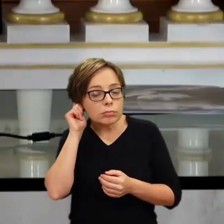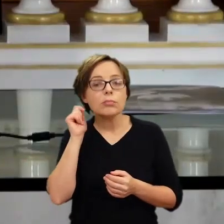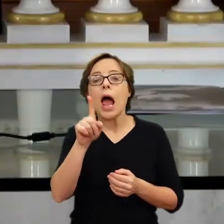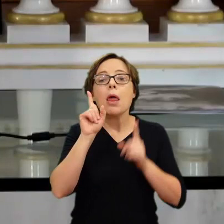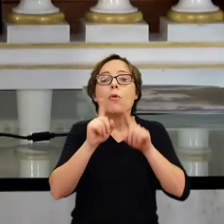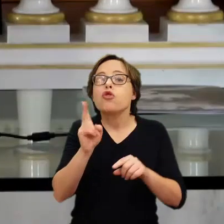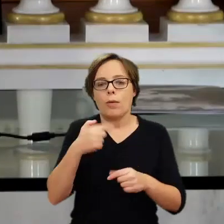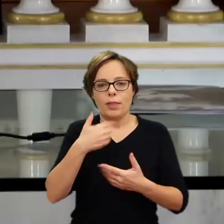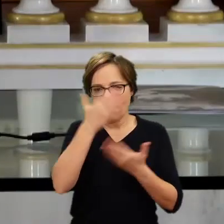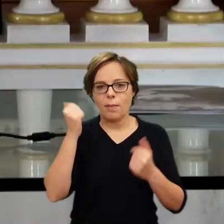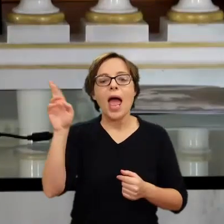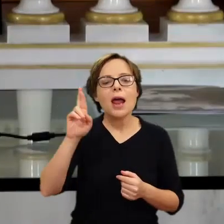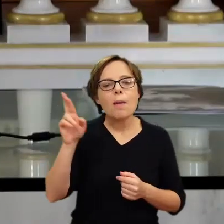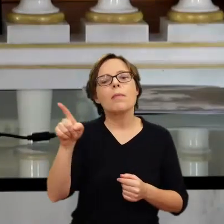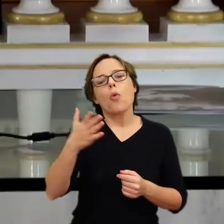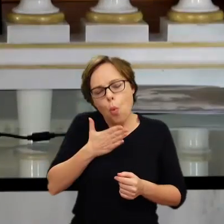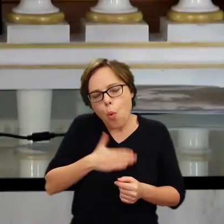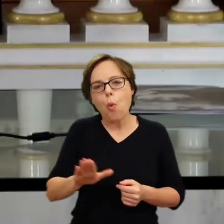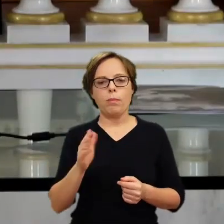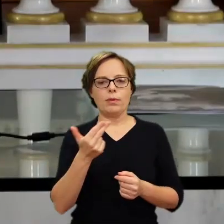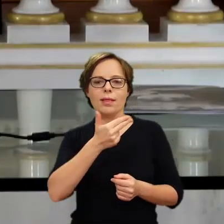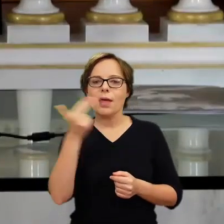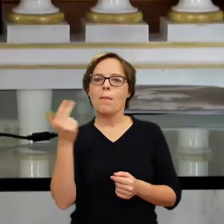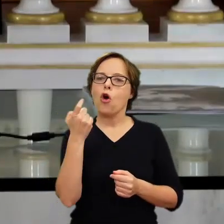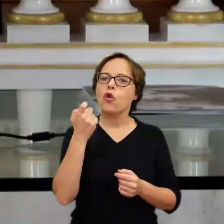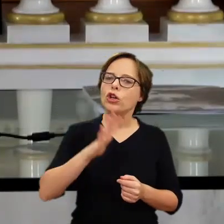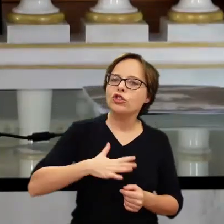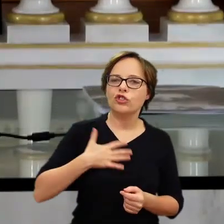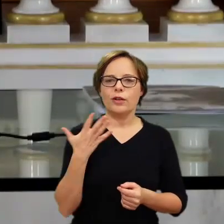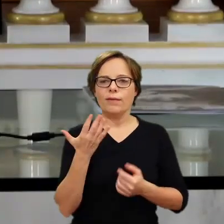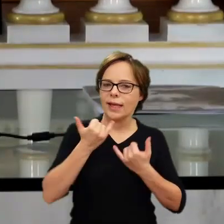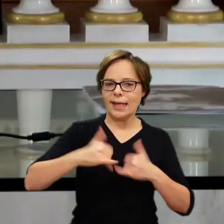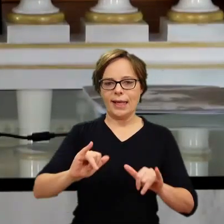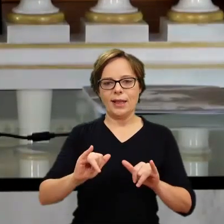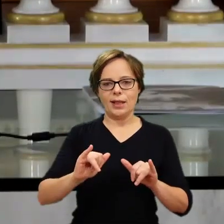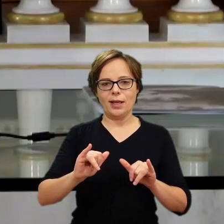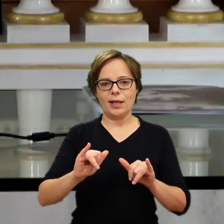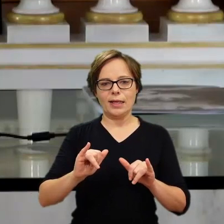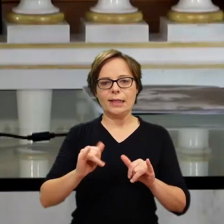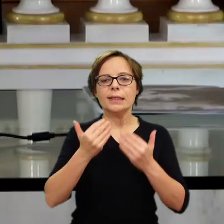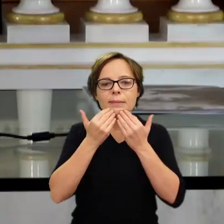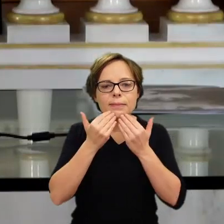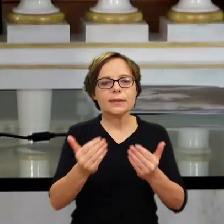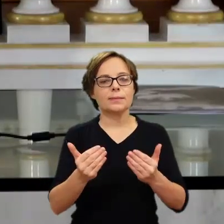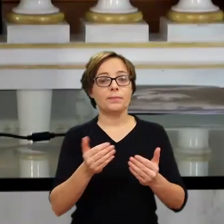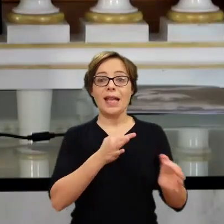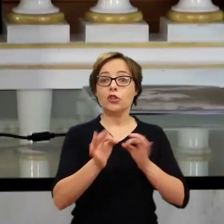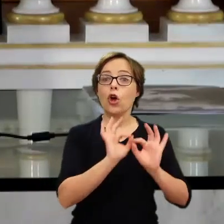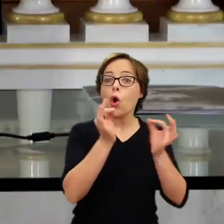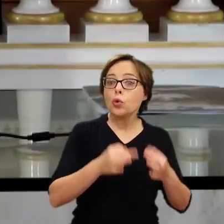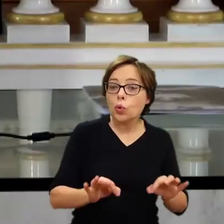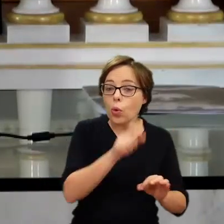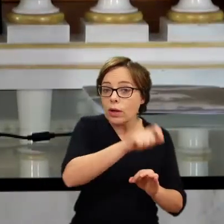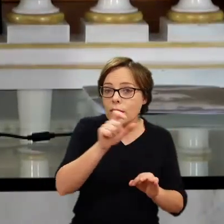So Rembrandt, in a way, likes these subjects to be so strange that he makes our life as art historians pretty